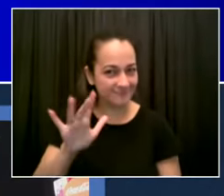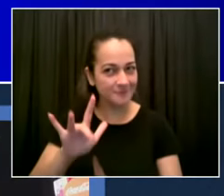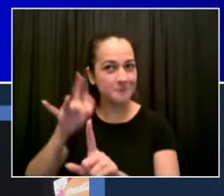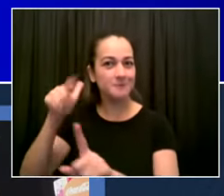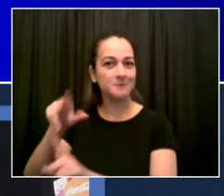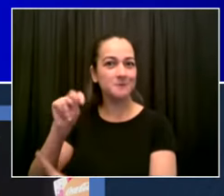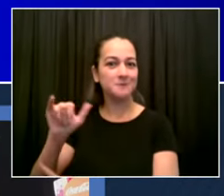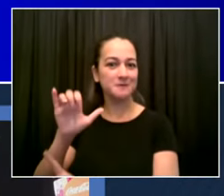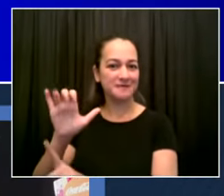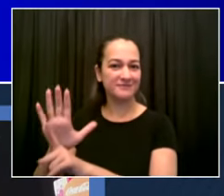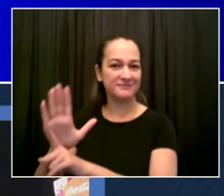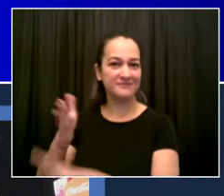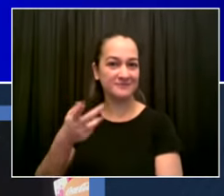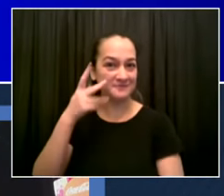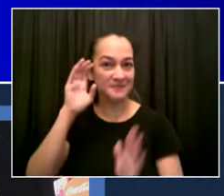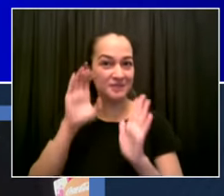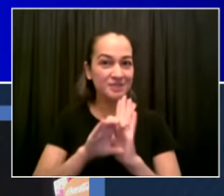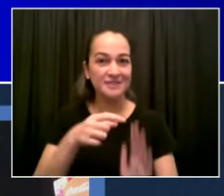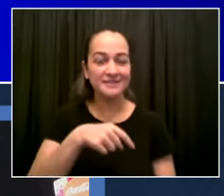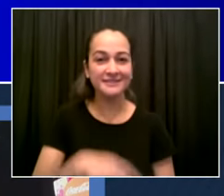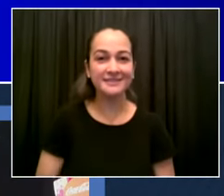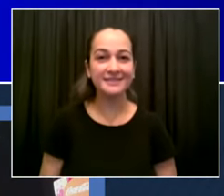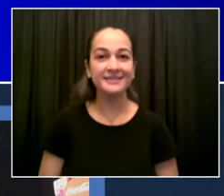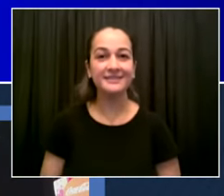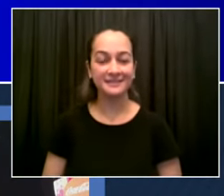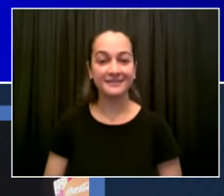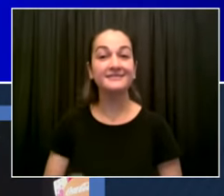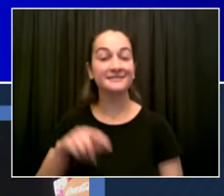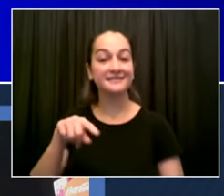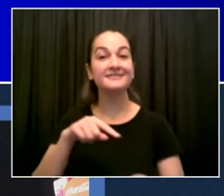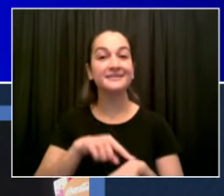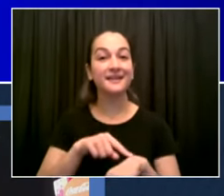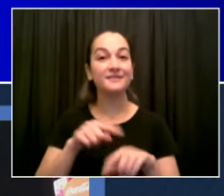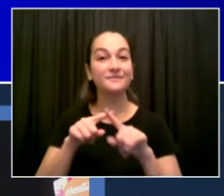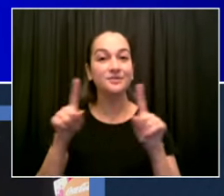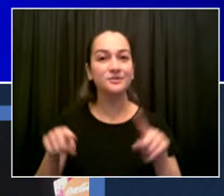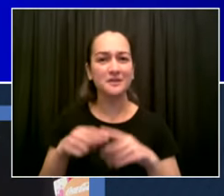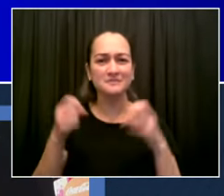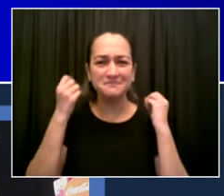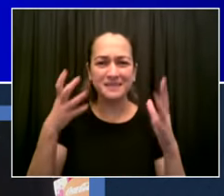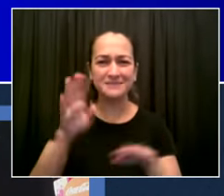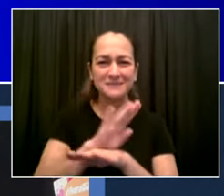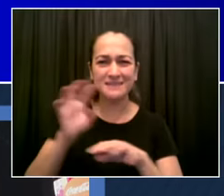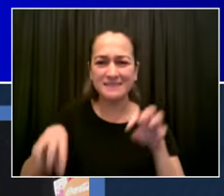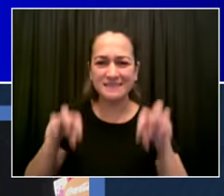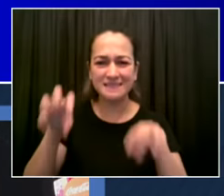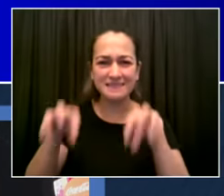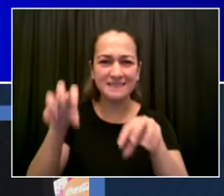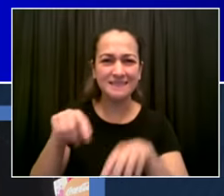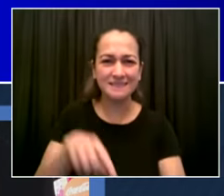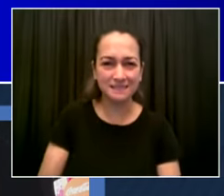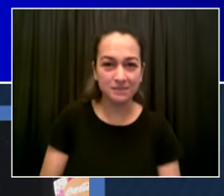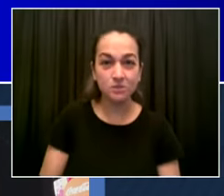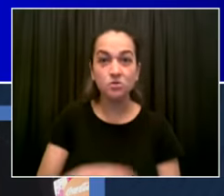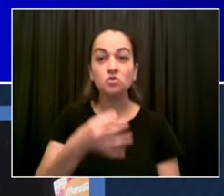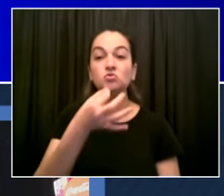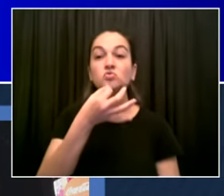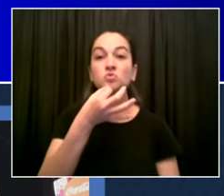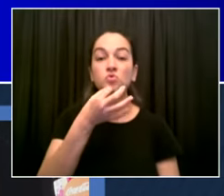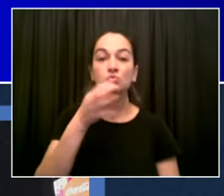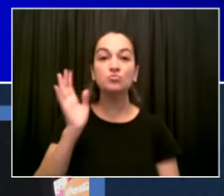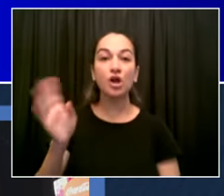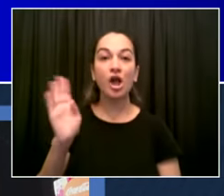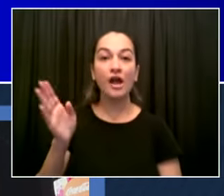buzzing again and it's about to buzz a whole lot more with broadway coming back in a matter of days uh we are seeing